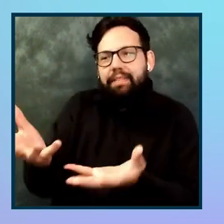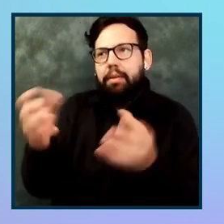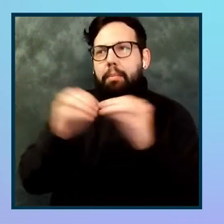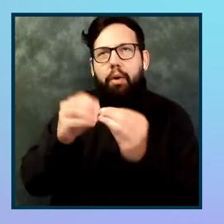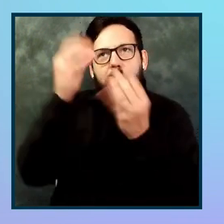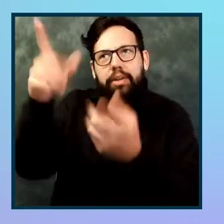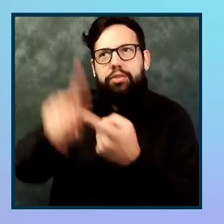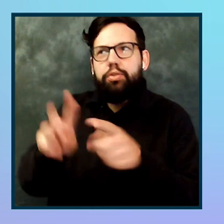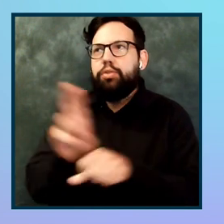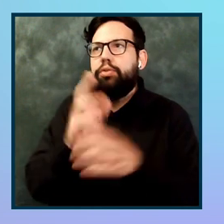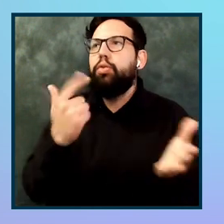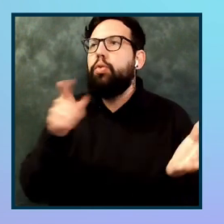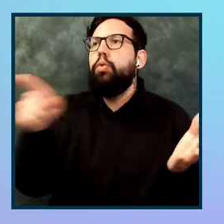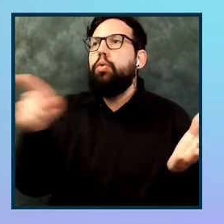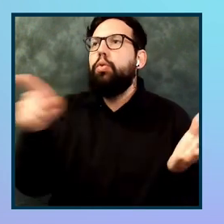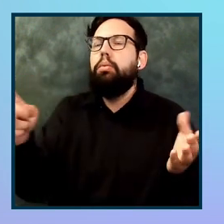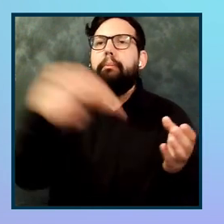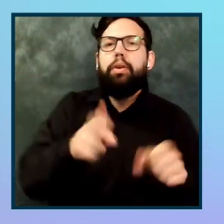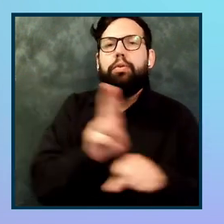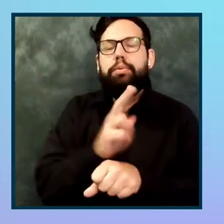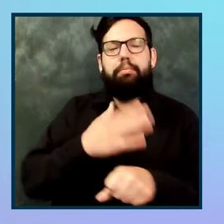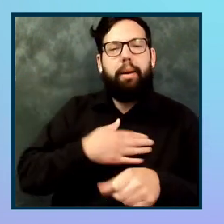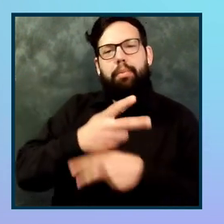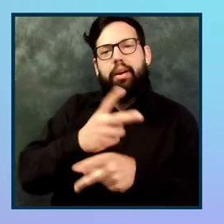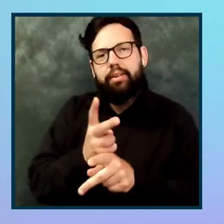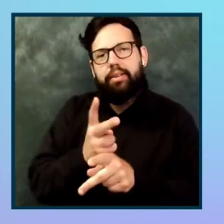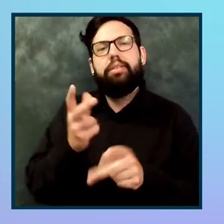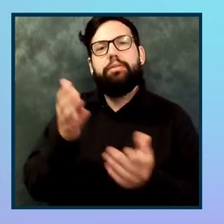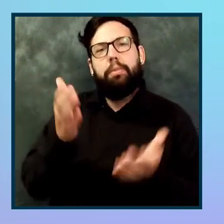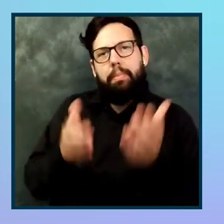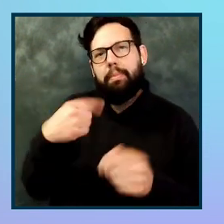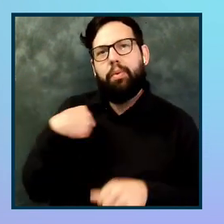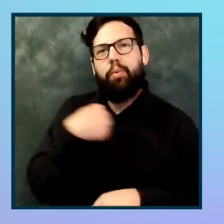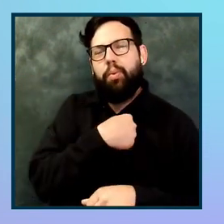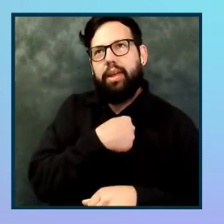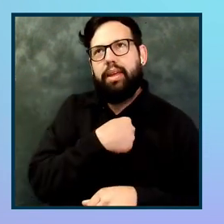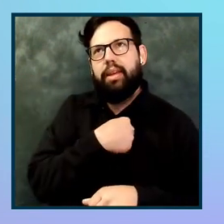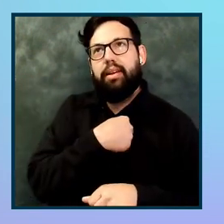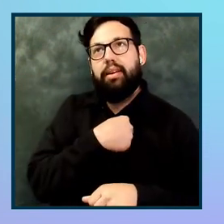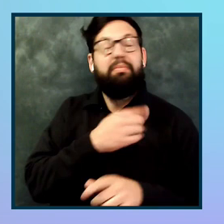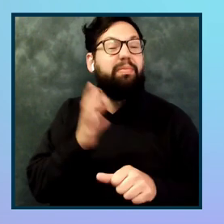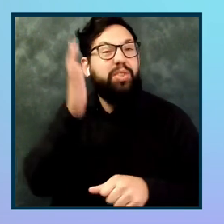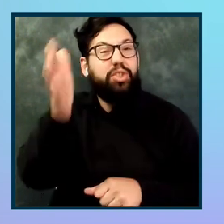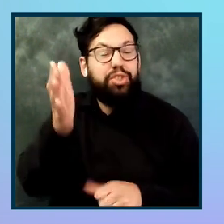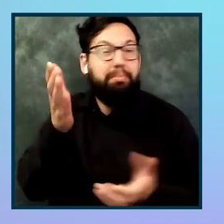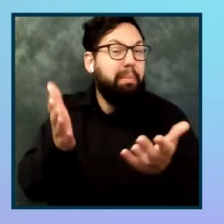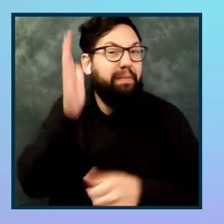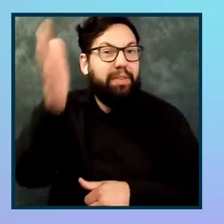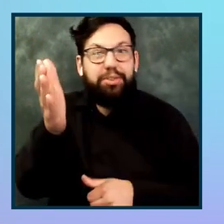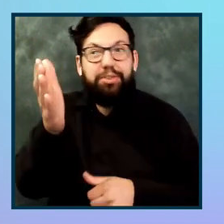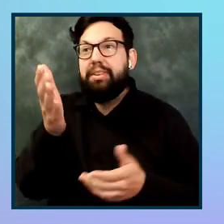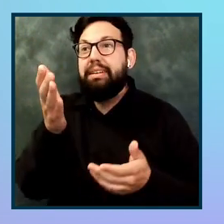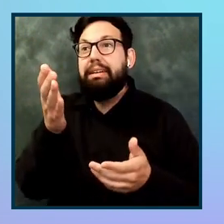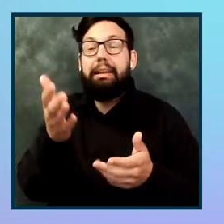is using my product. So I don't think we're going to, maybe we get more than 20 to 50, maybe it's even less, it's 30.